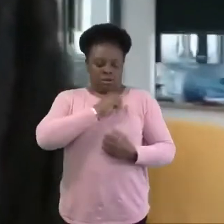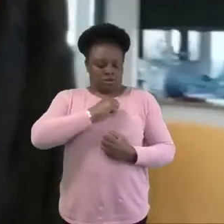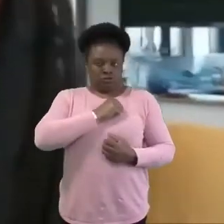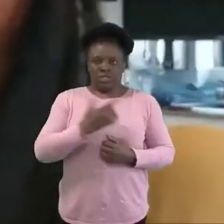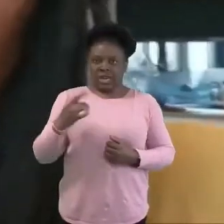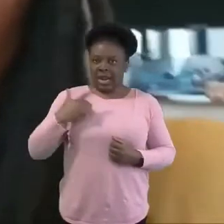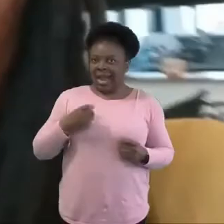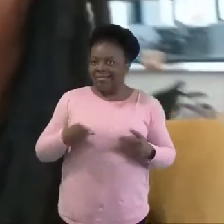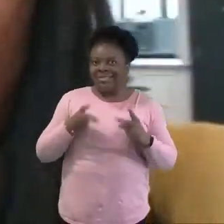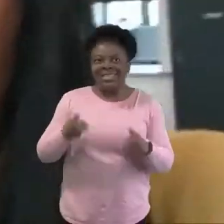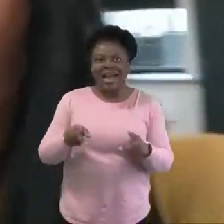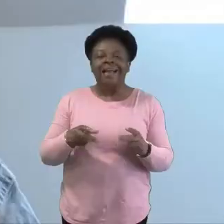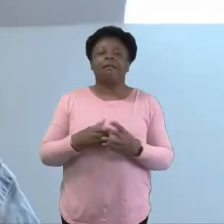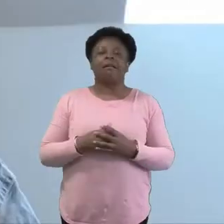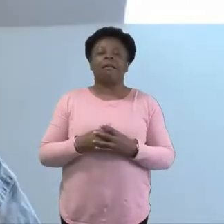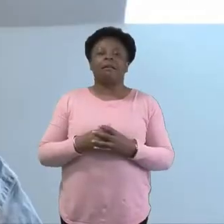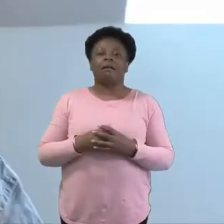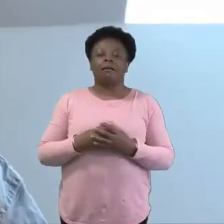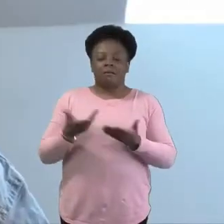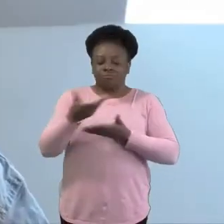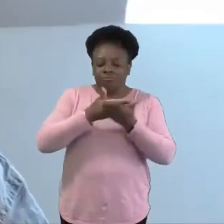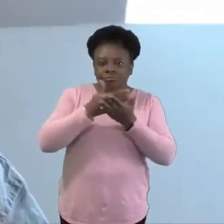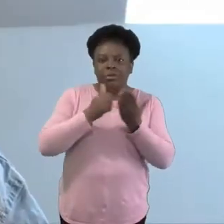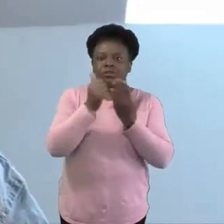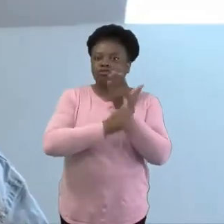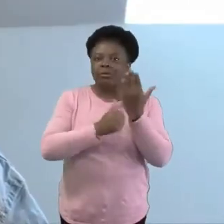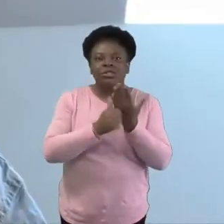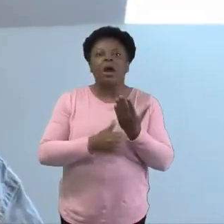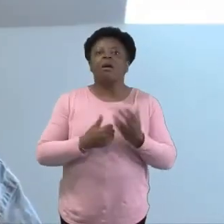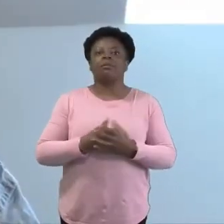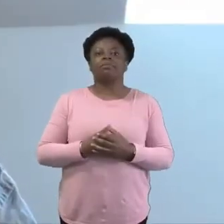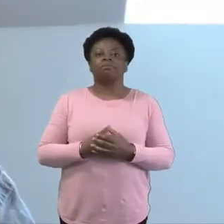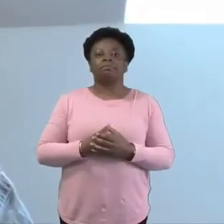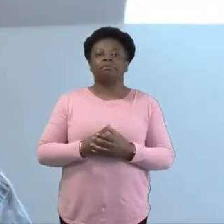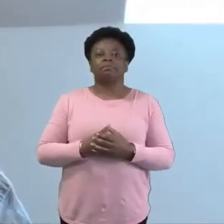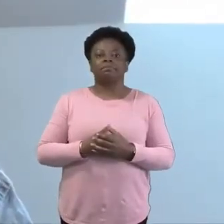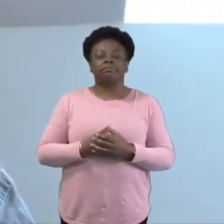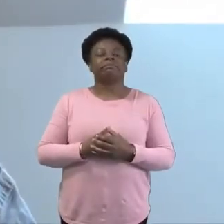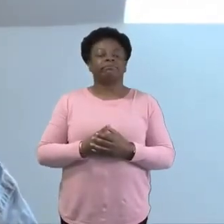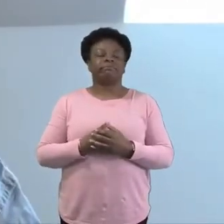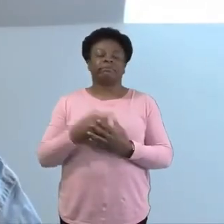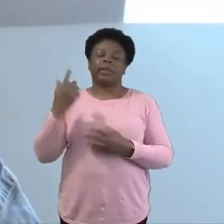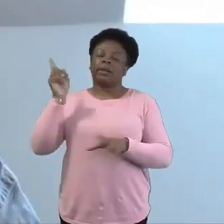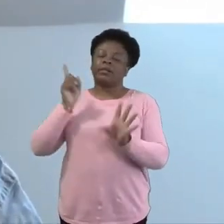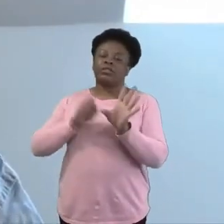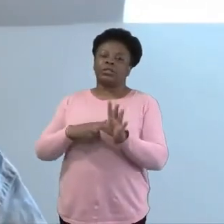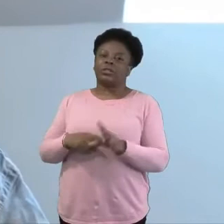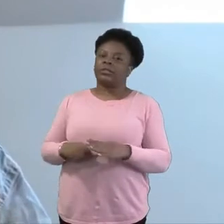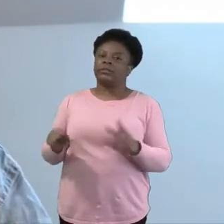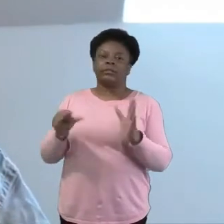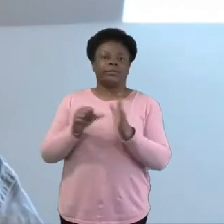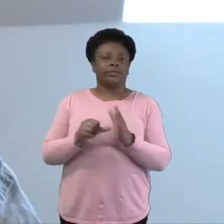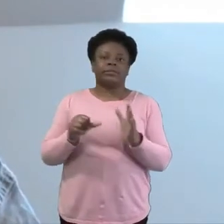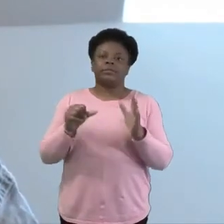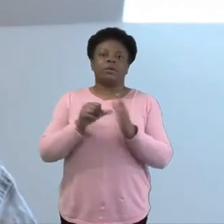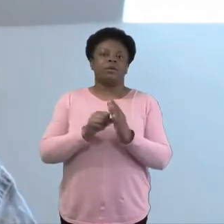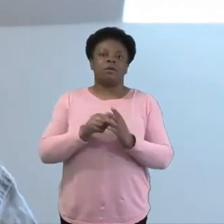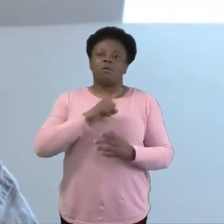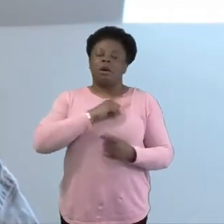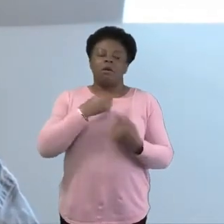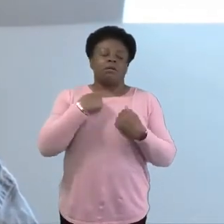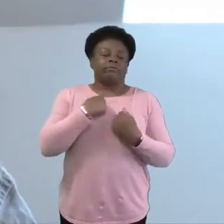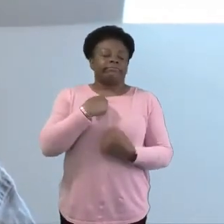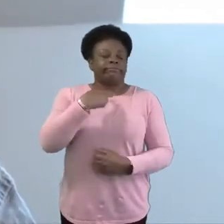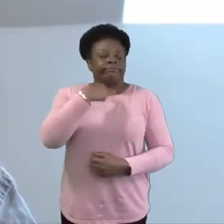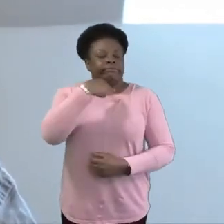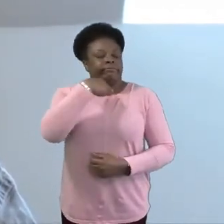world today, about scripture. The last year has been really difficult for me because I've really just missed seeing my young